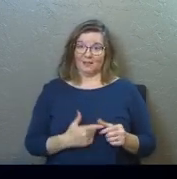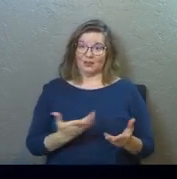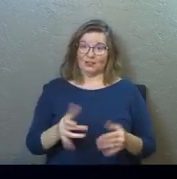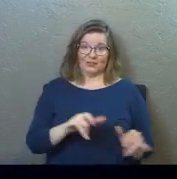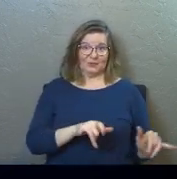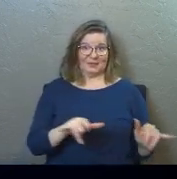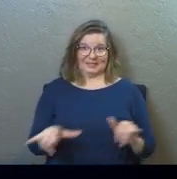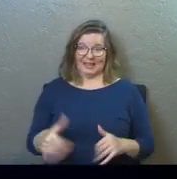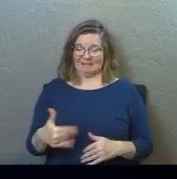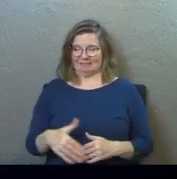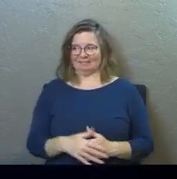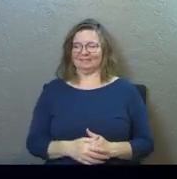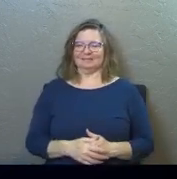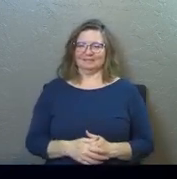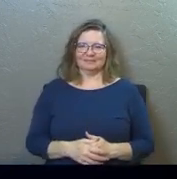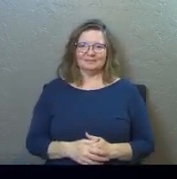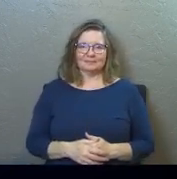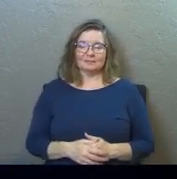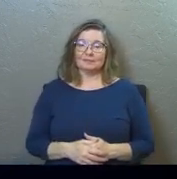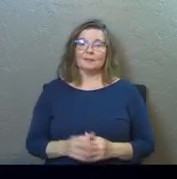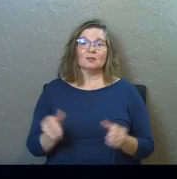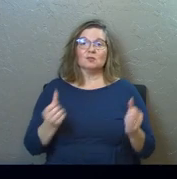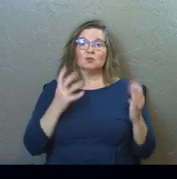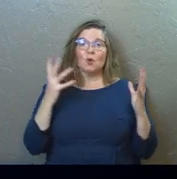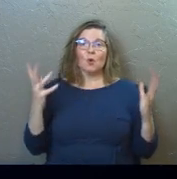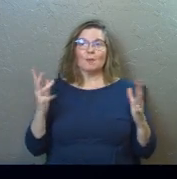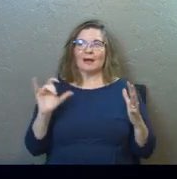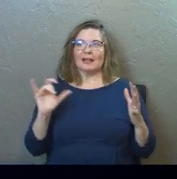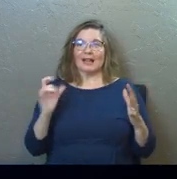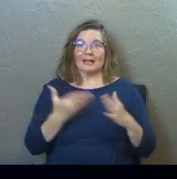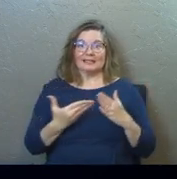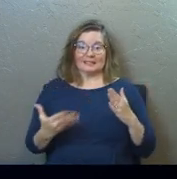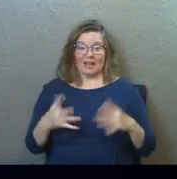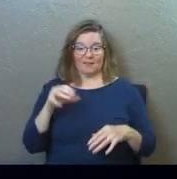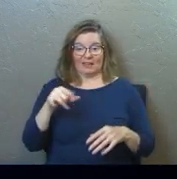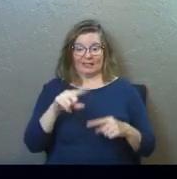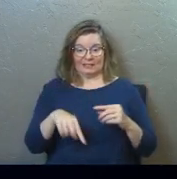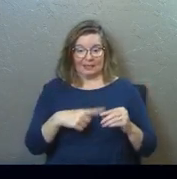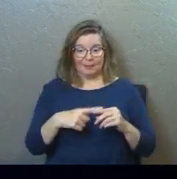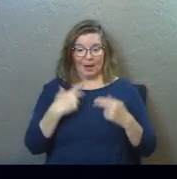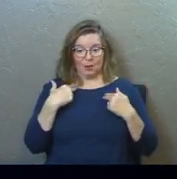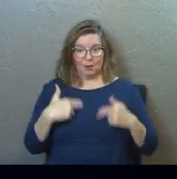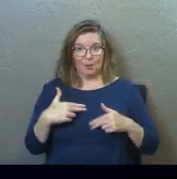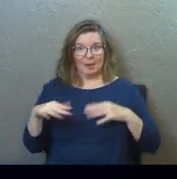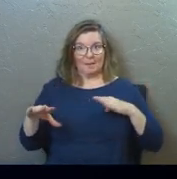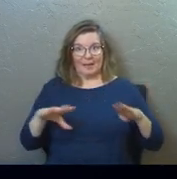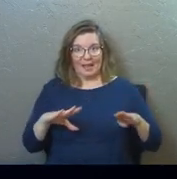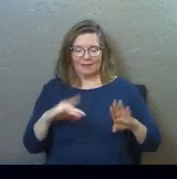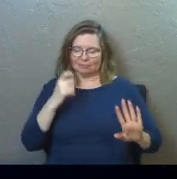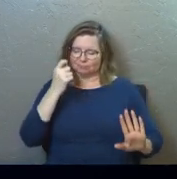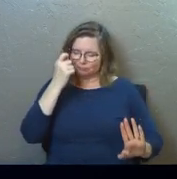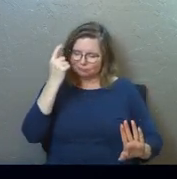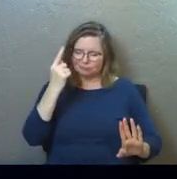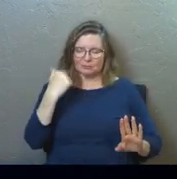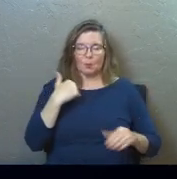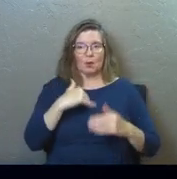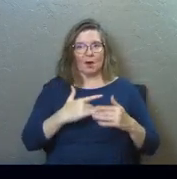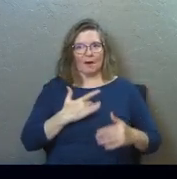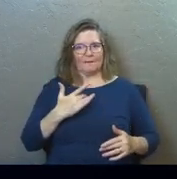in the room, right, it was first service was the same exact way, there's just so much like stuff in this about human behavior, and I get it,